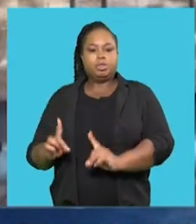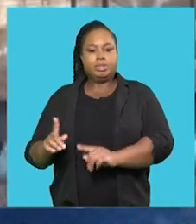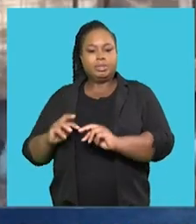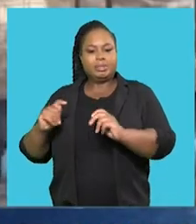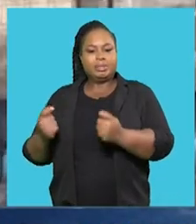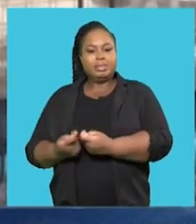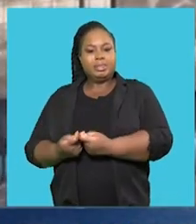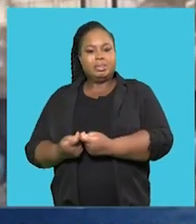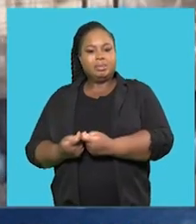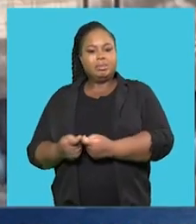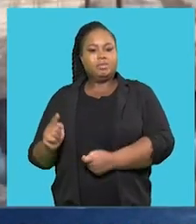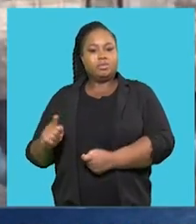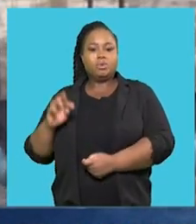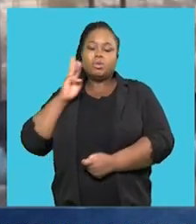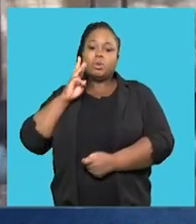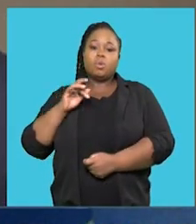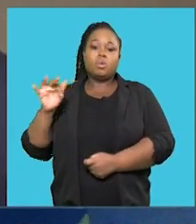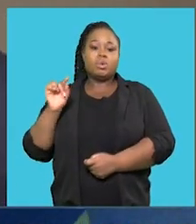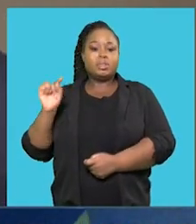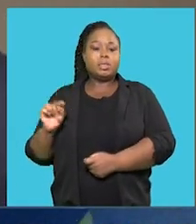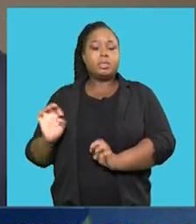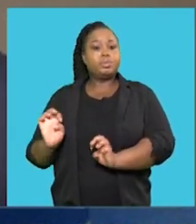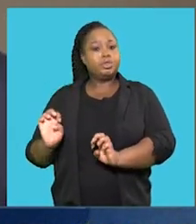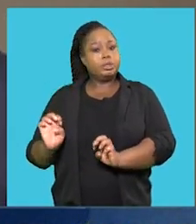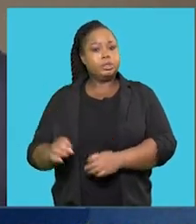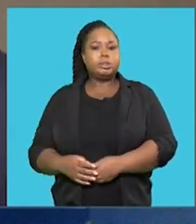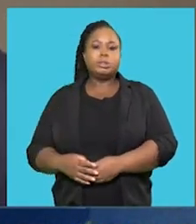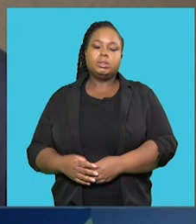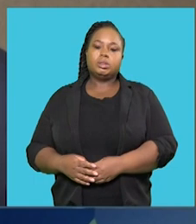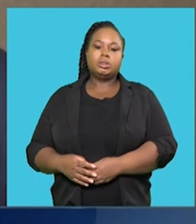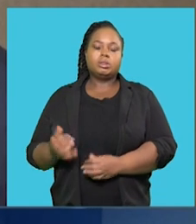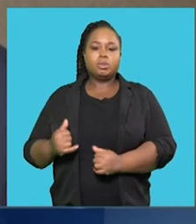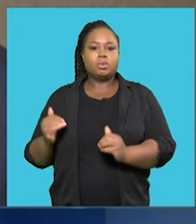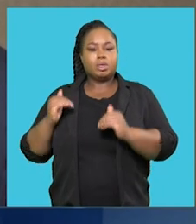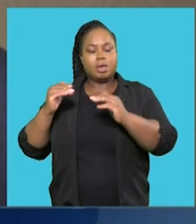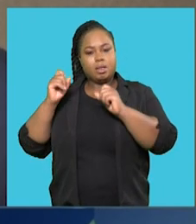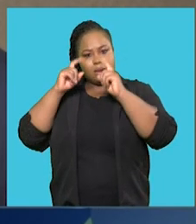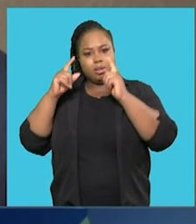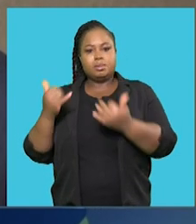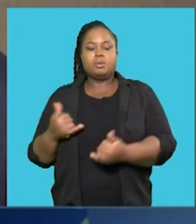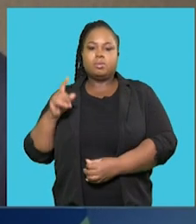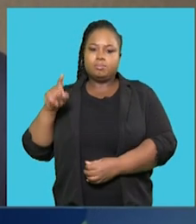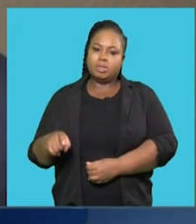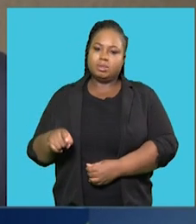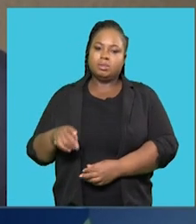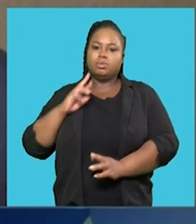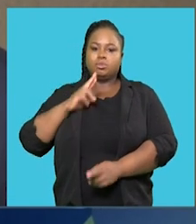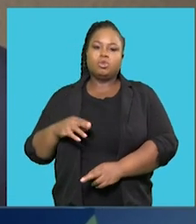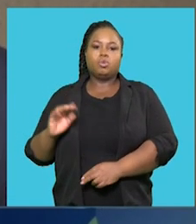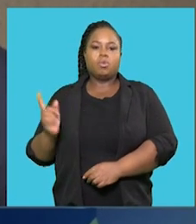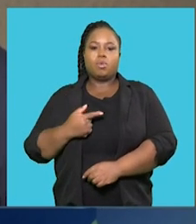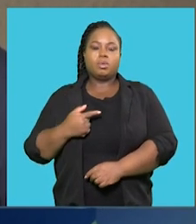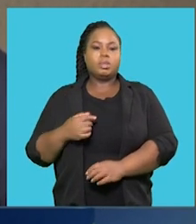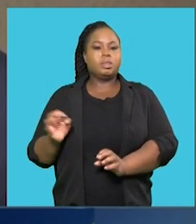responds to water related emergencies They are on higher alert, we should be able to respond to all the emergencies